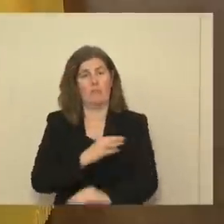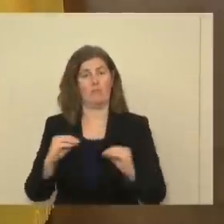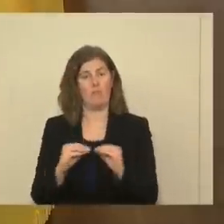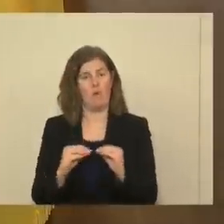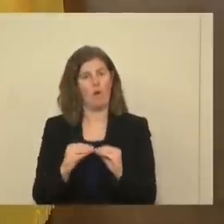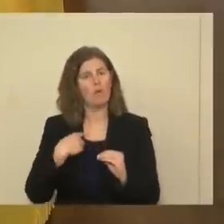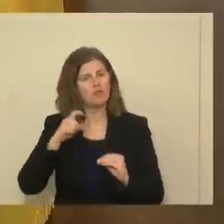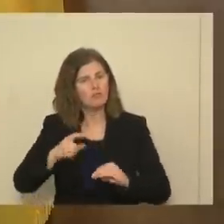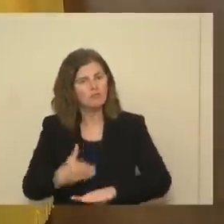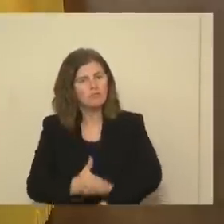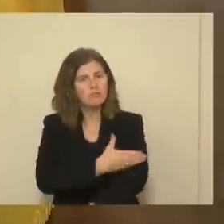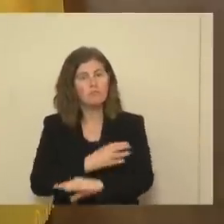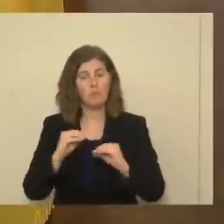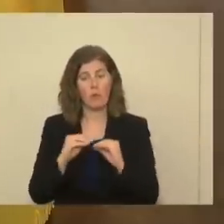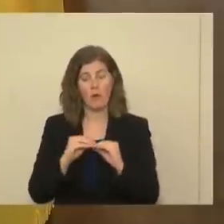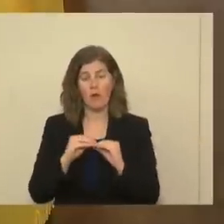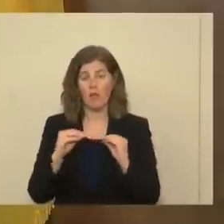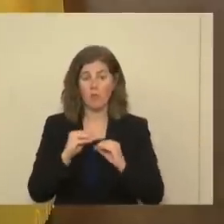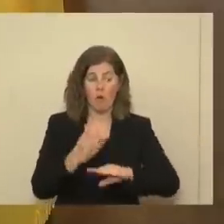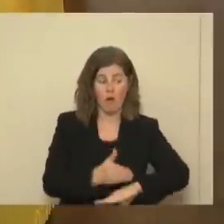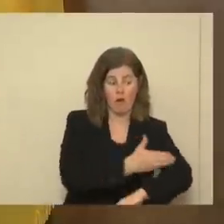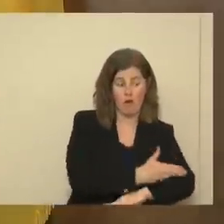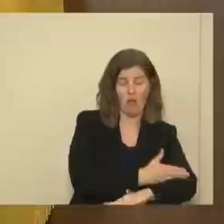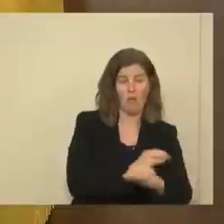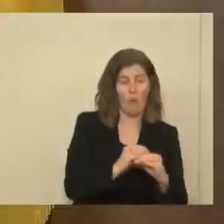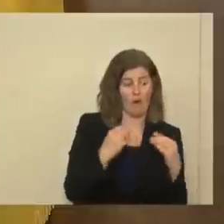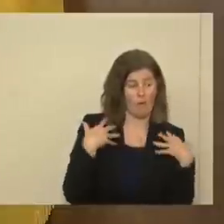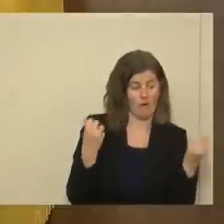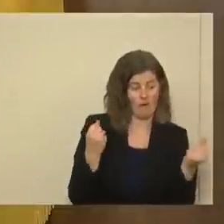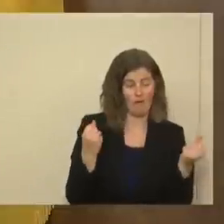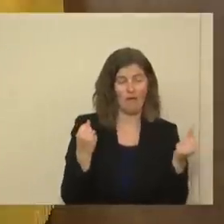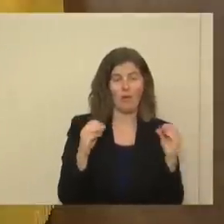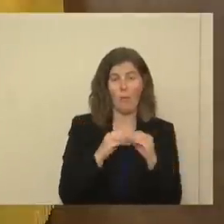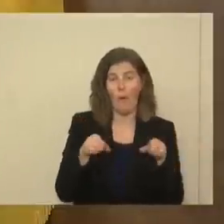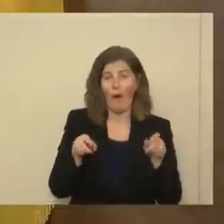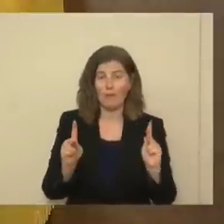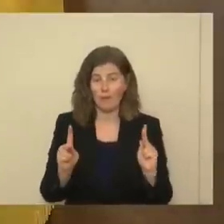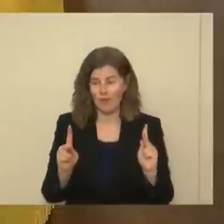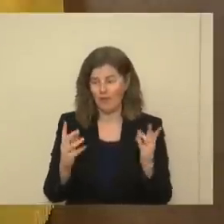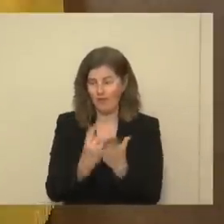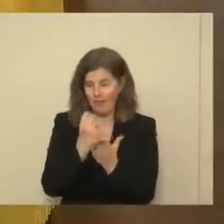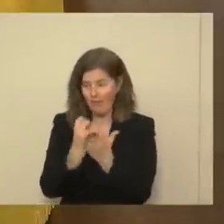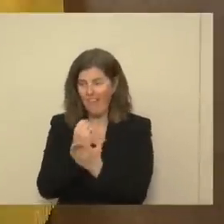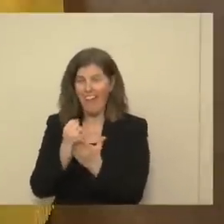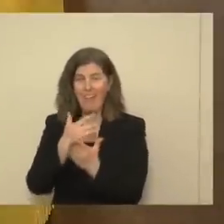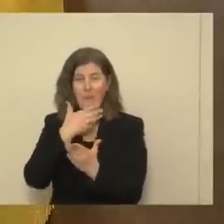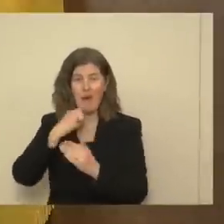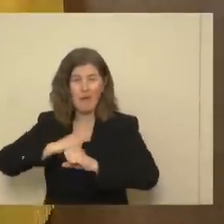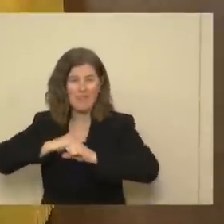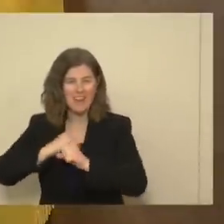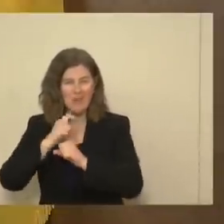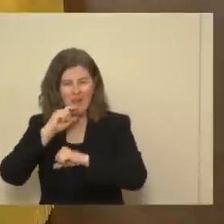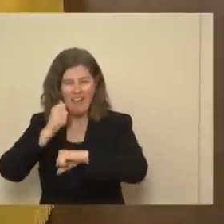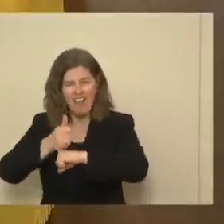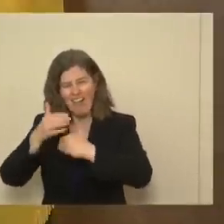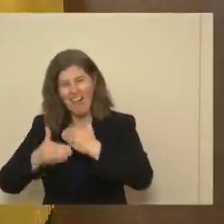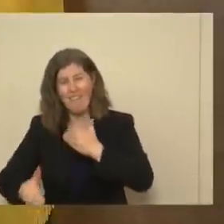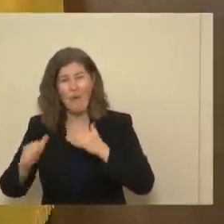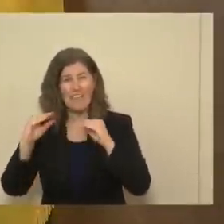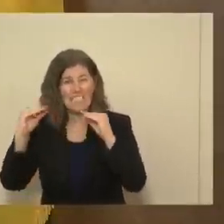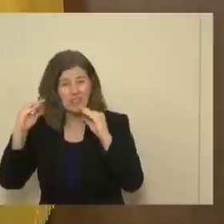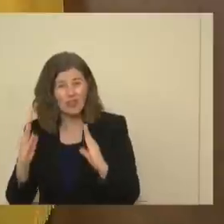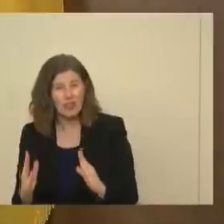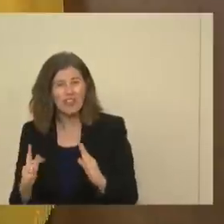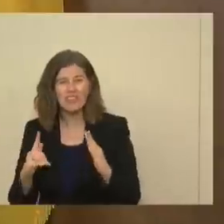be doing more. The more we do, the quicker we recover, the more opportunities we have, the better protections we're going to have for our educators,